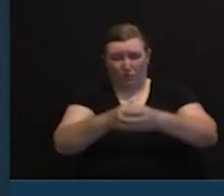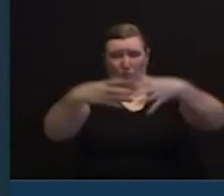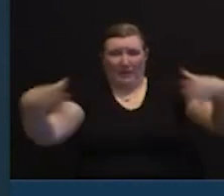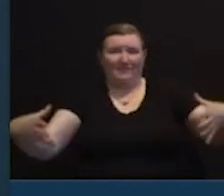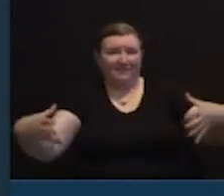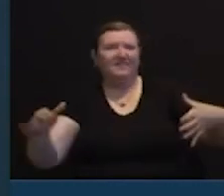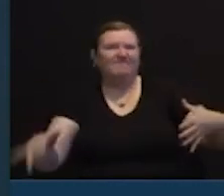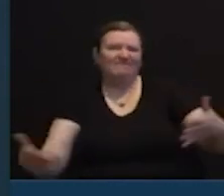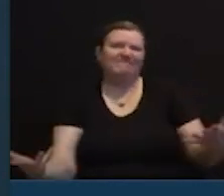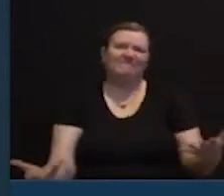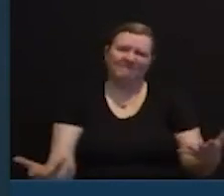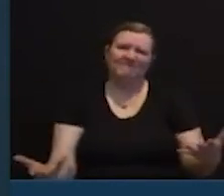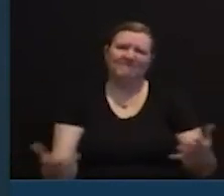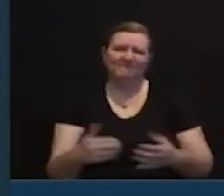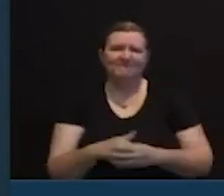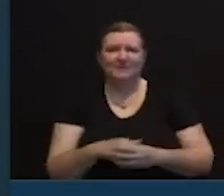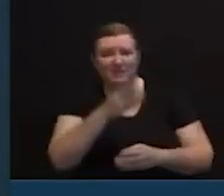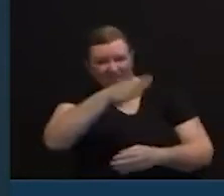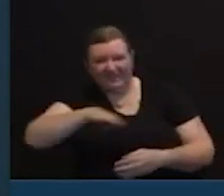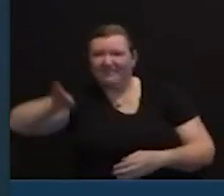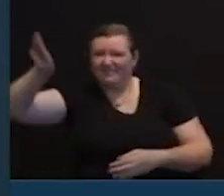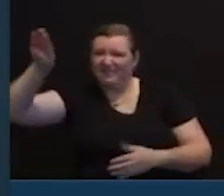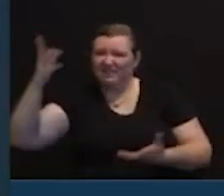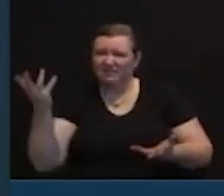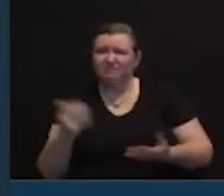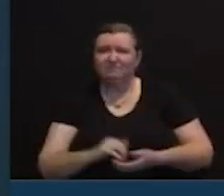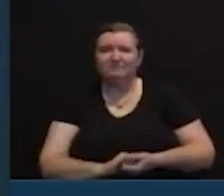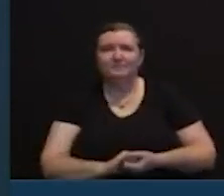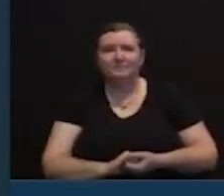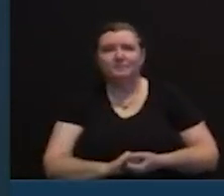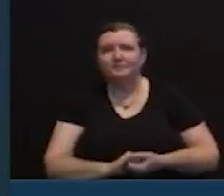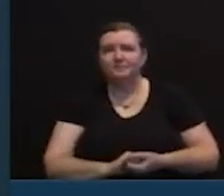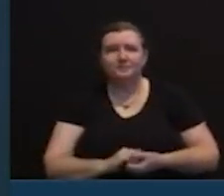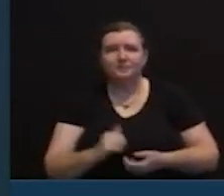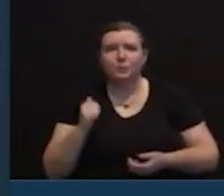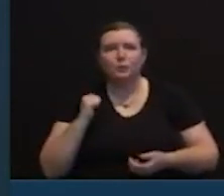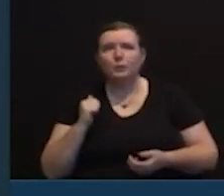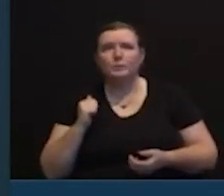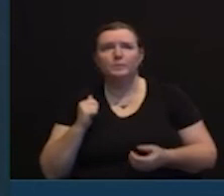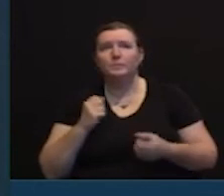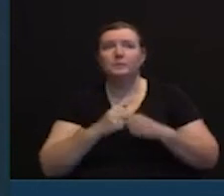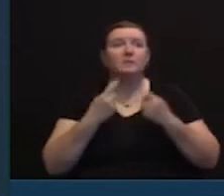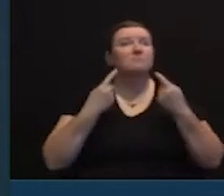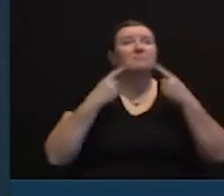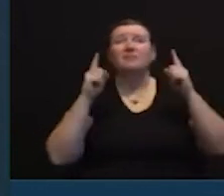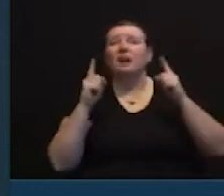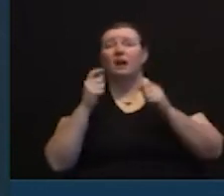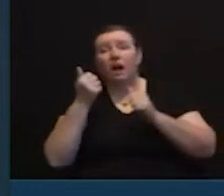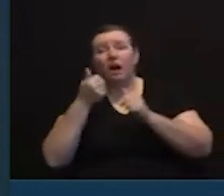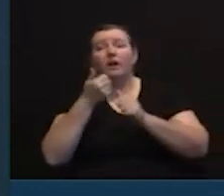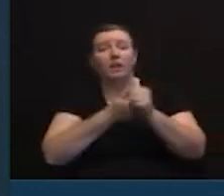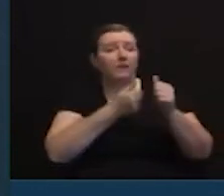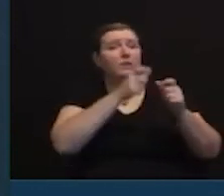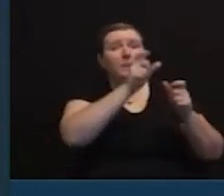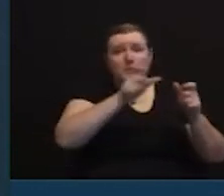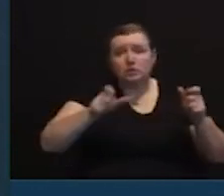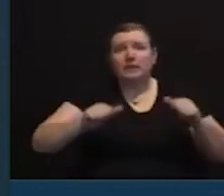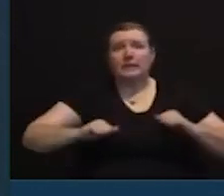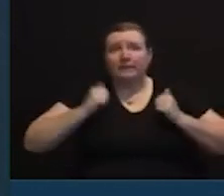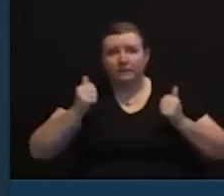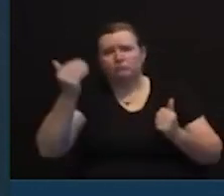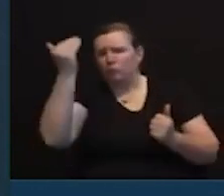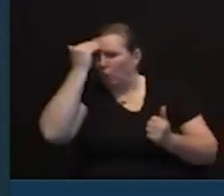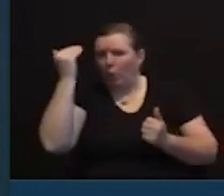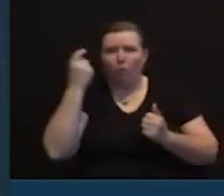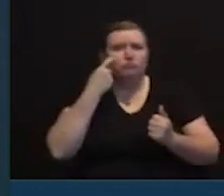successful unless every New Jerseyan also recognizes their responsibility in this fight as well. We cannot let